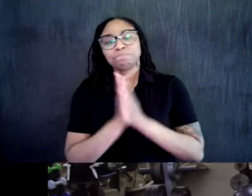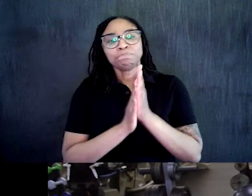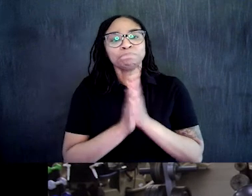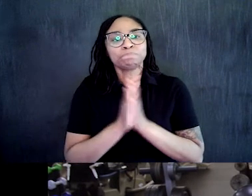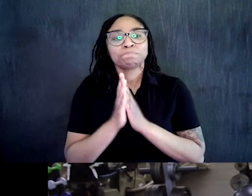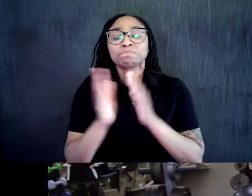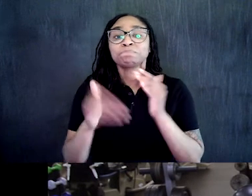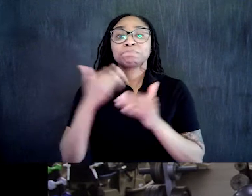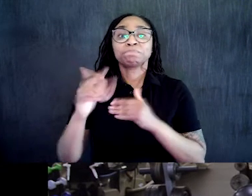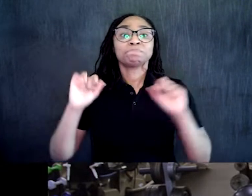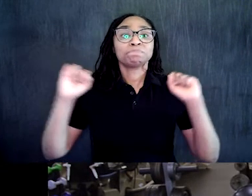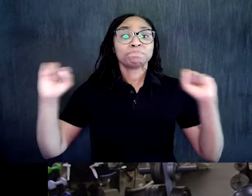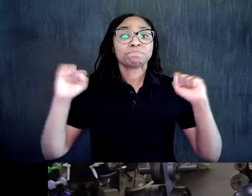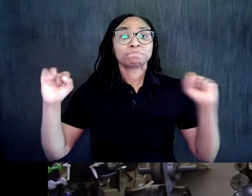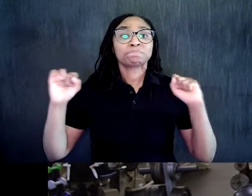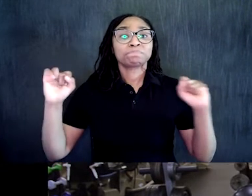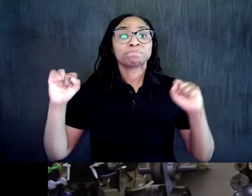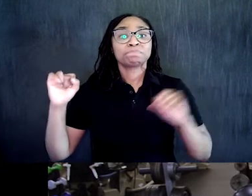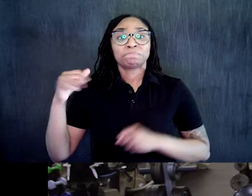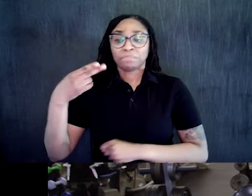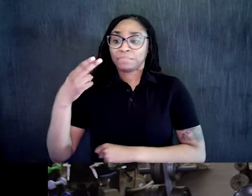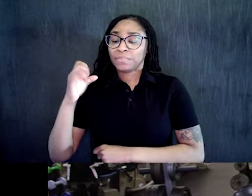need to. Give me one more.